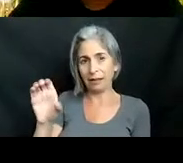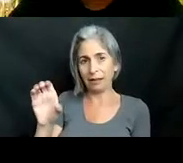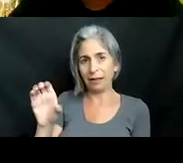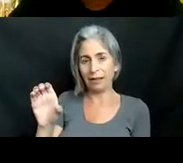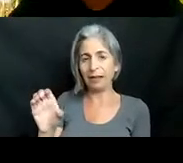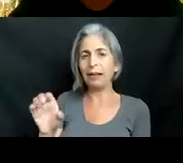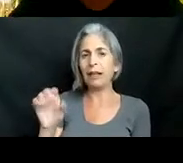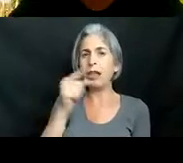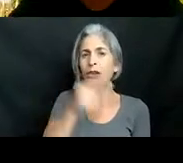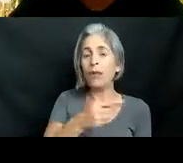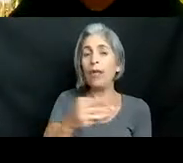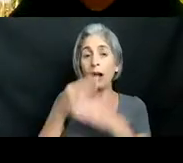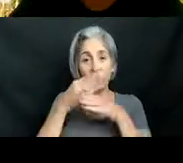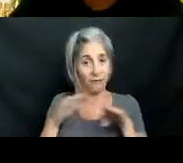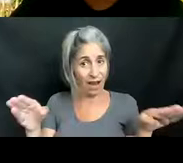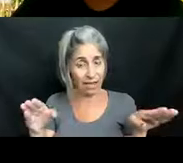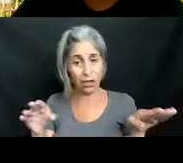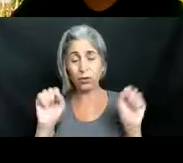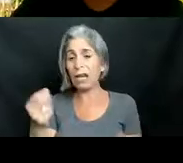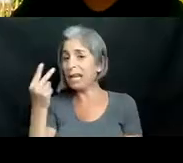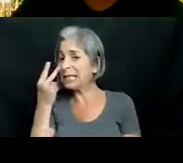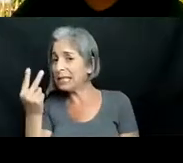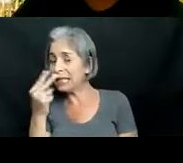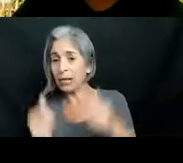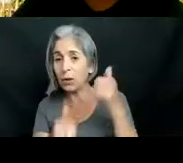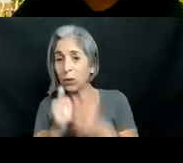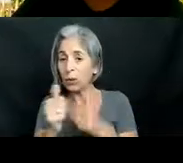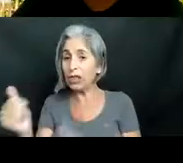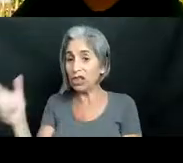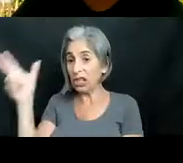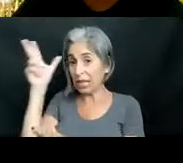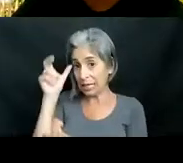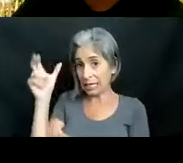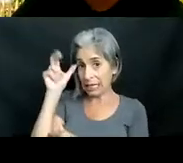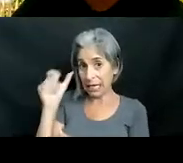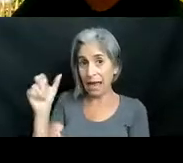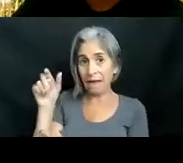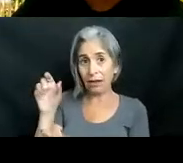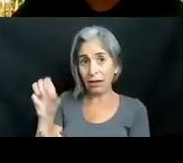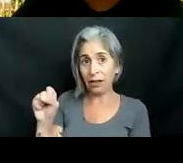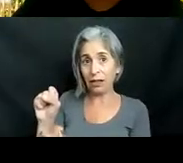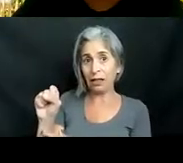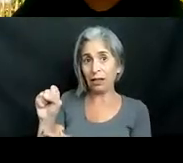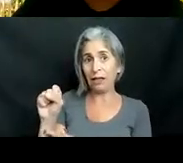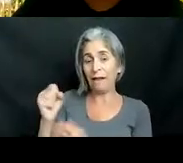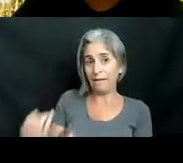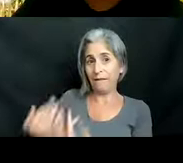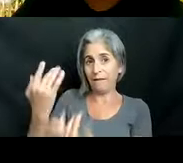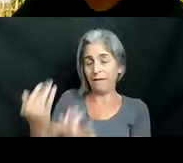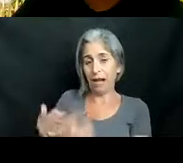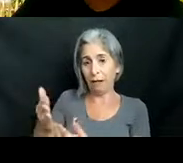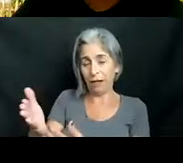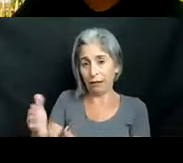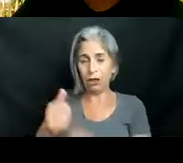they actually divided it up so we could see which one is the devil fire fish which is going to be the green and then which one is the red